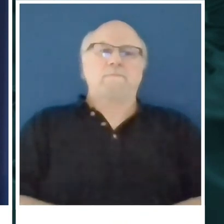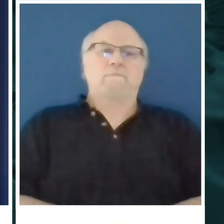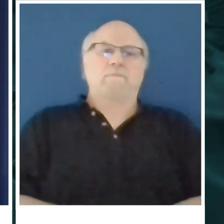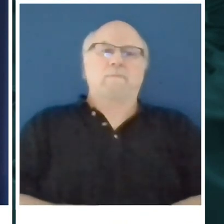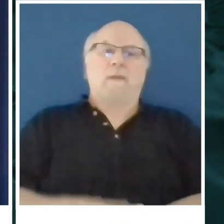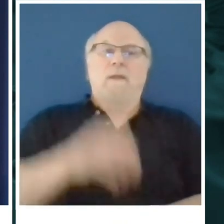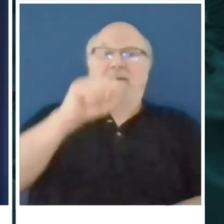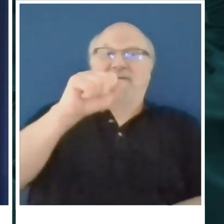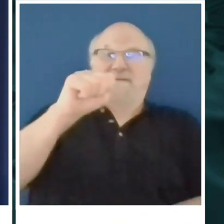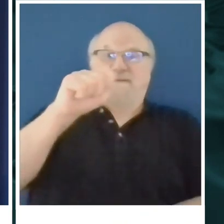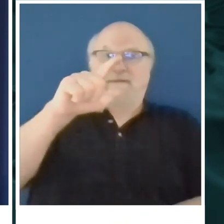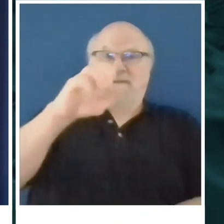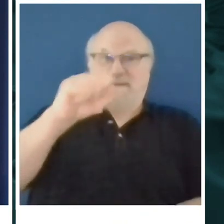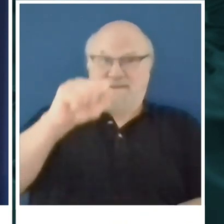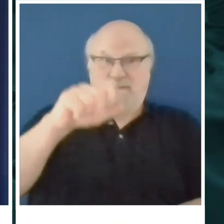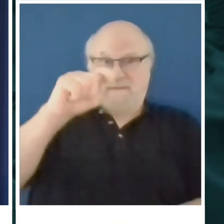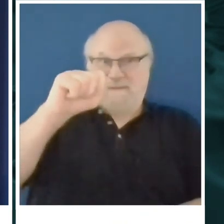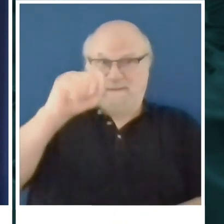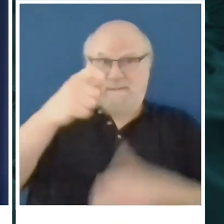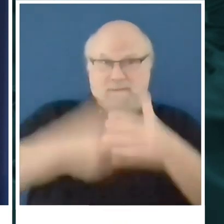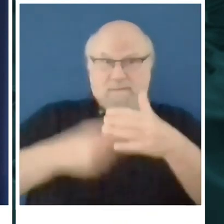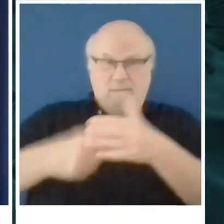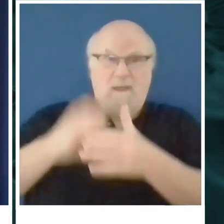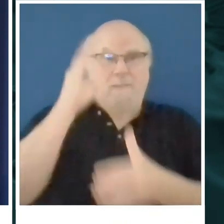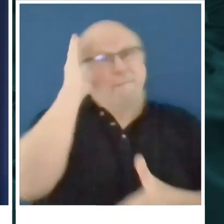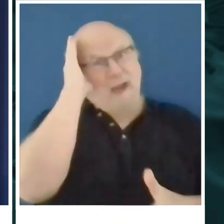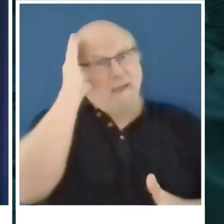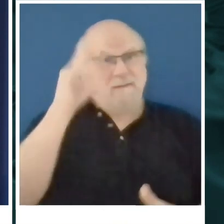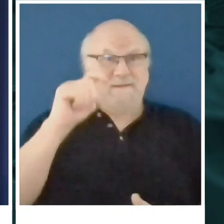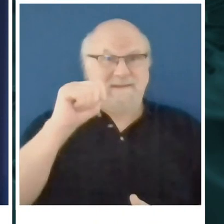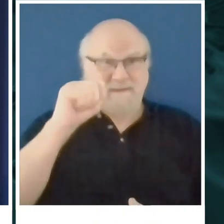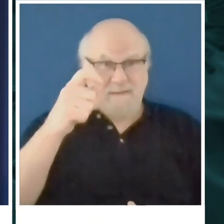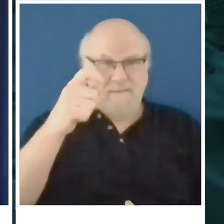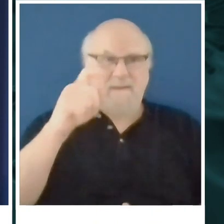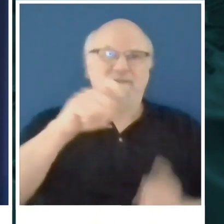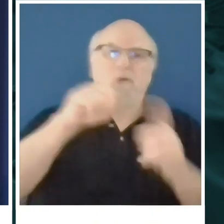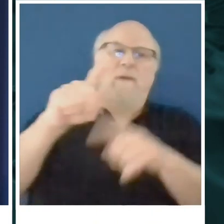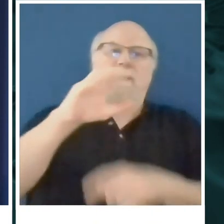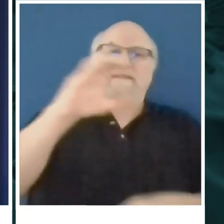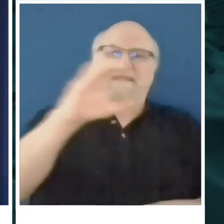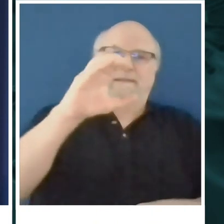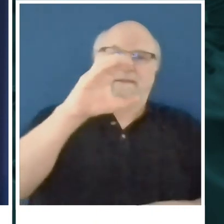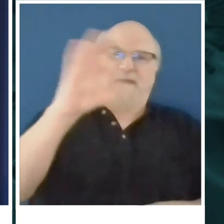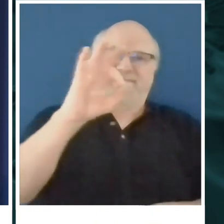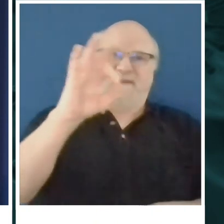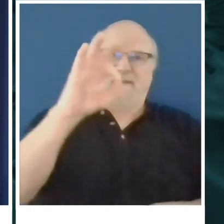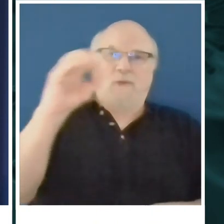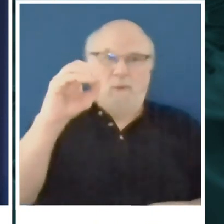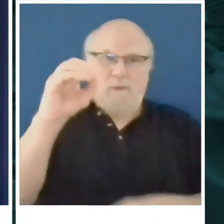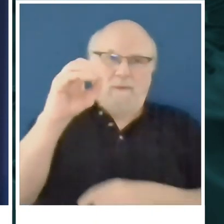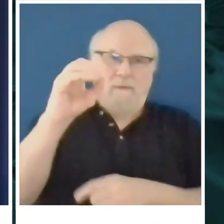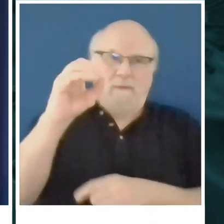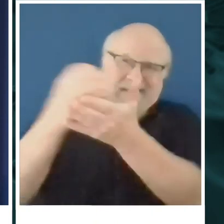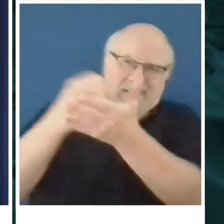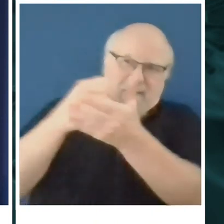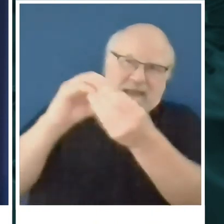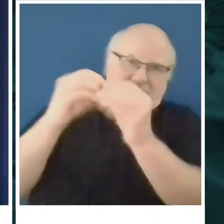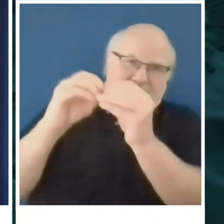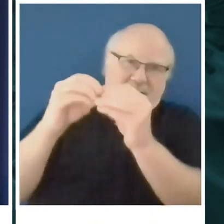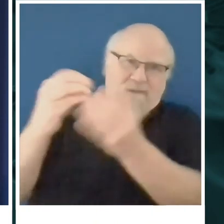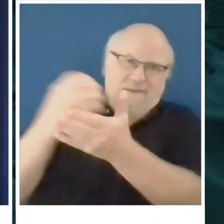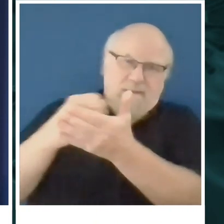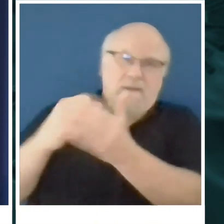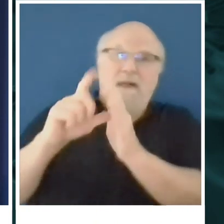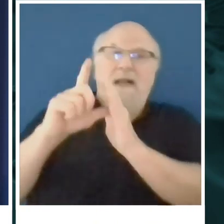We'll get those numbers in a format that we can share share with you at another briefing. I would just